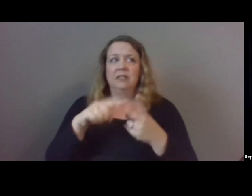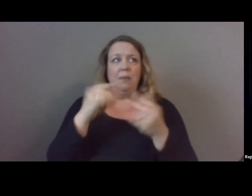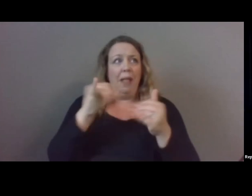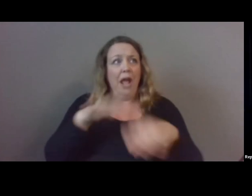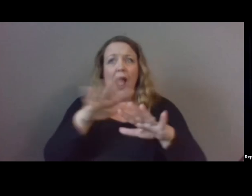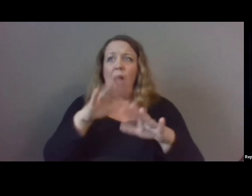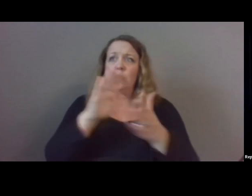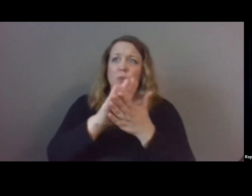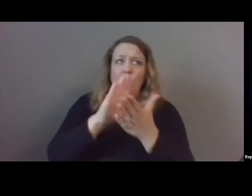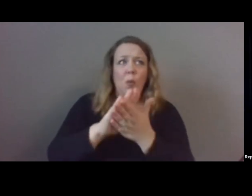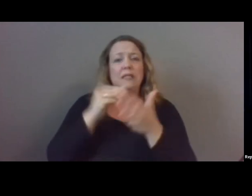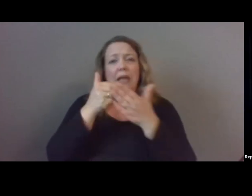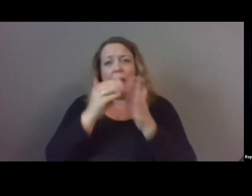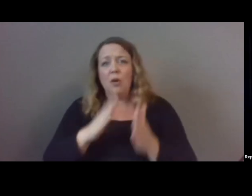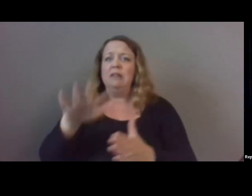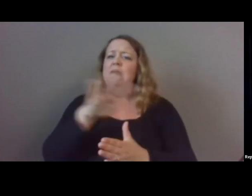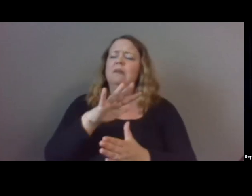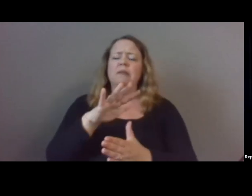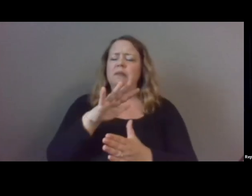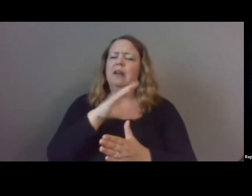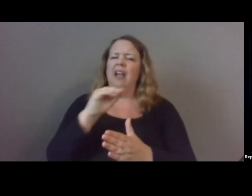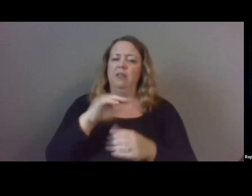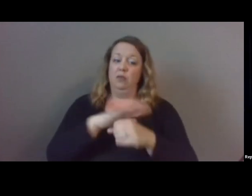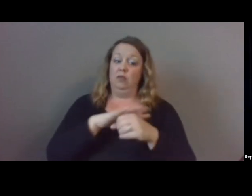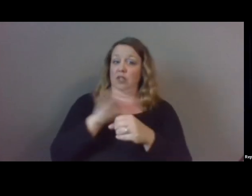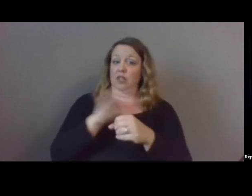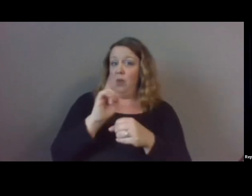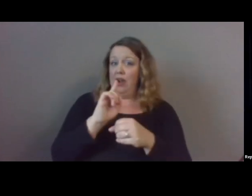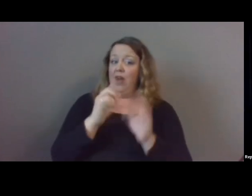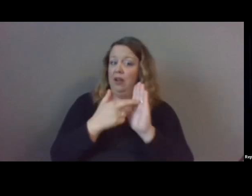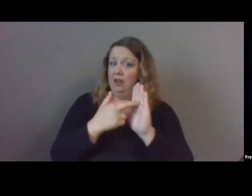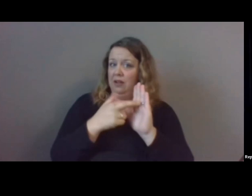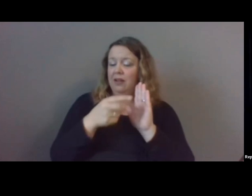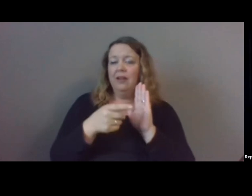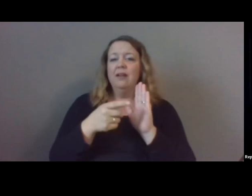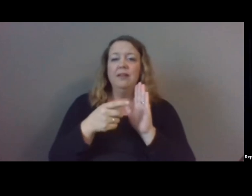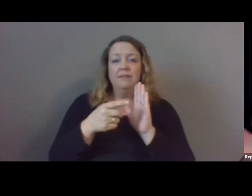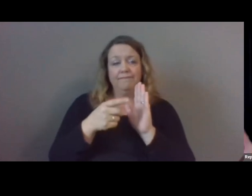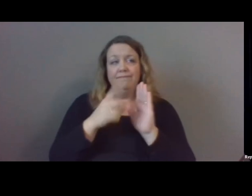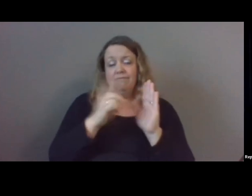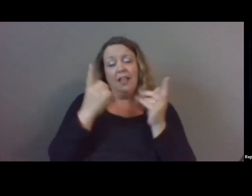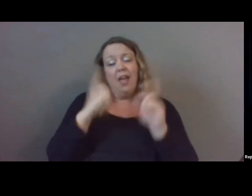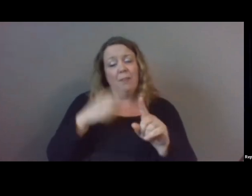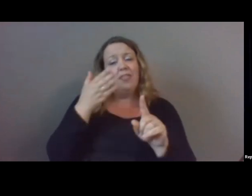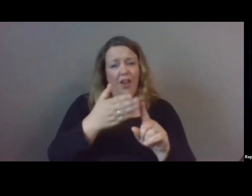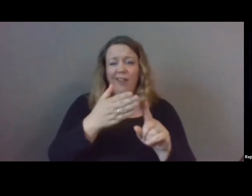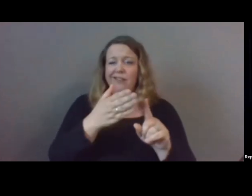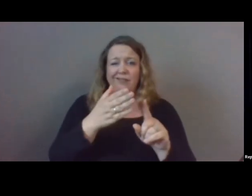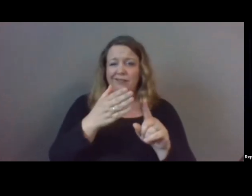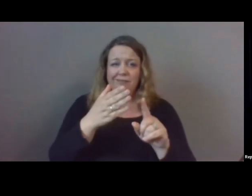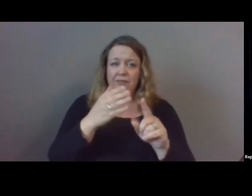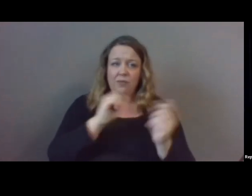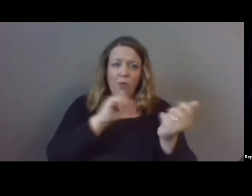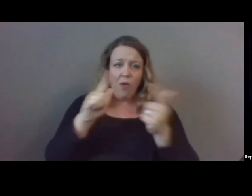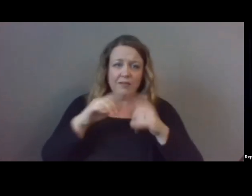on the streets of their neighborhoods. And certainly the region that I represent has not been immune from it, as no region has been immune from it.